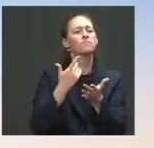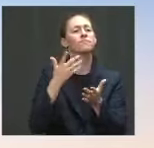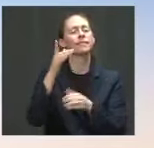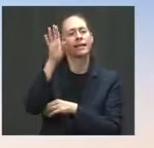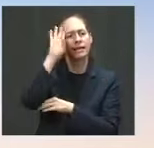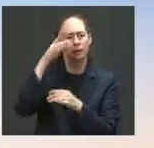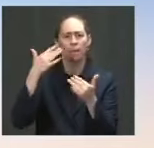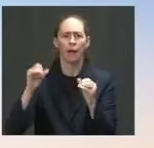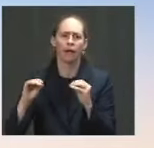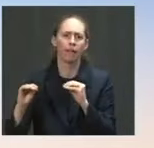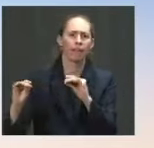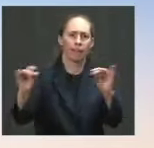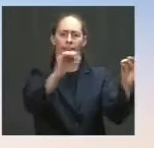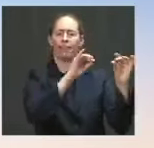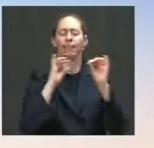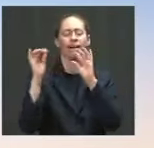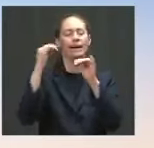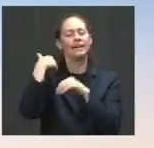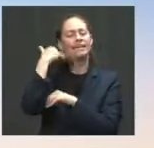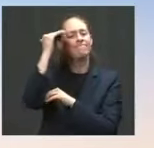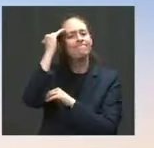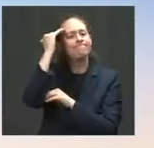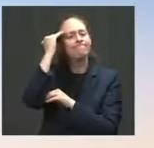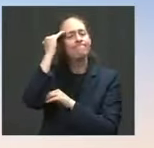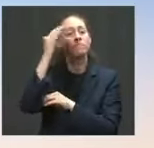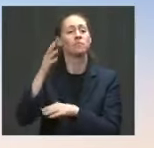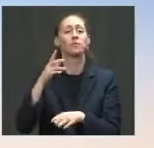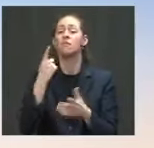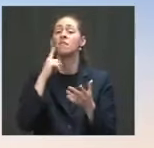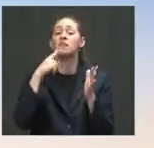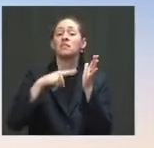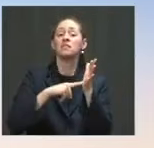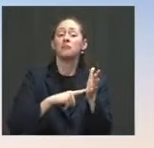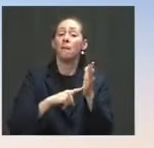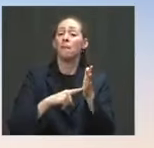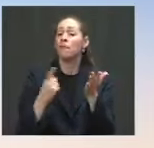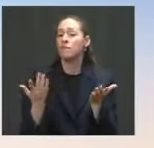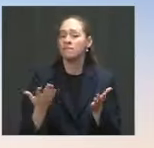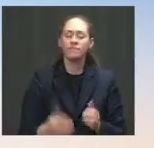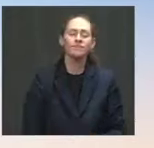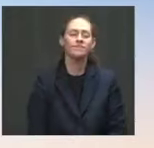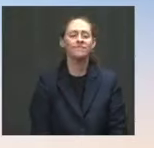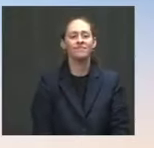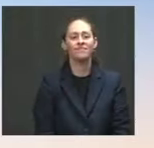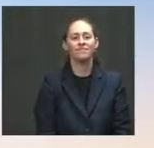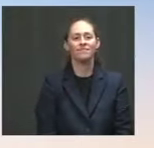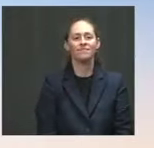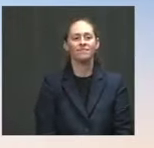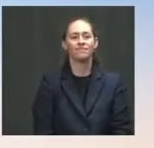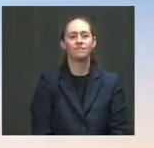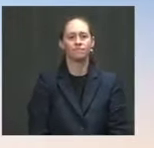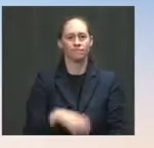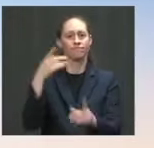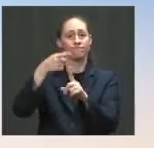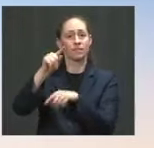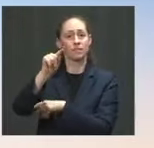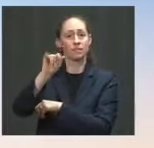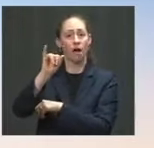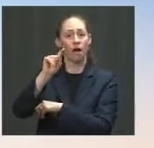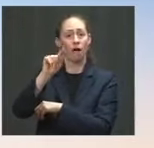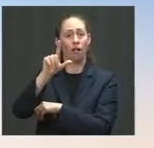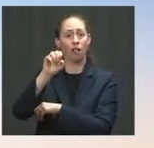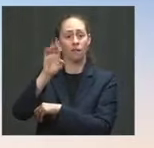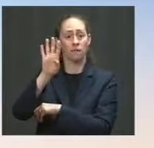on. So there are a number. One is steps we are continuing to take under Title 42. Lateral flights, which is a